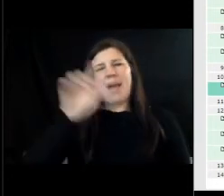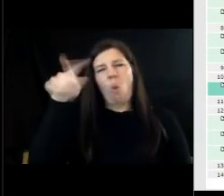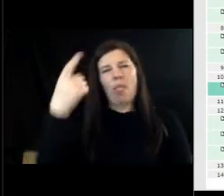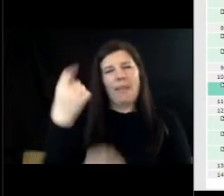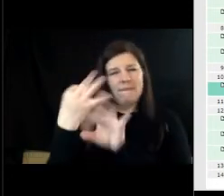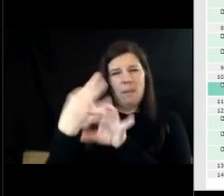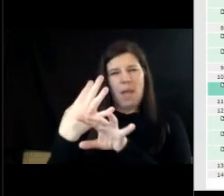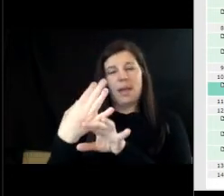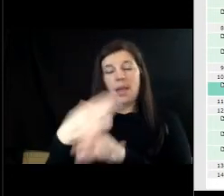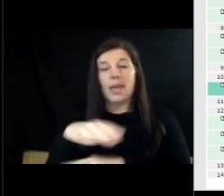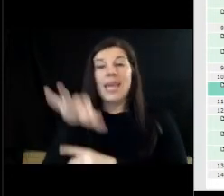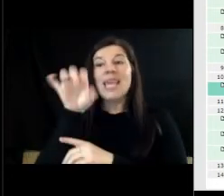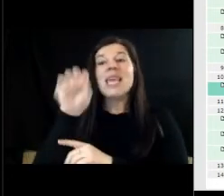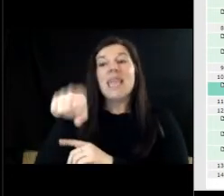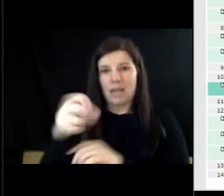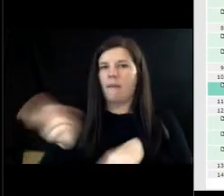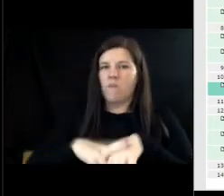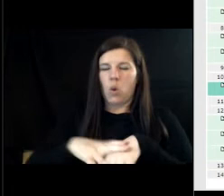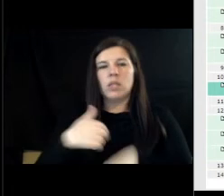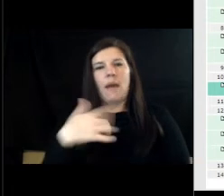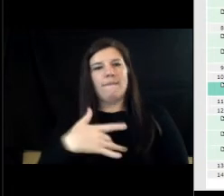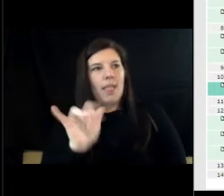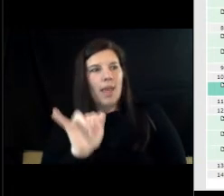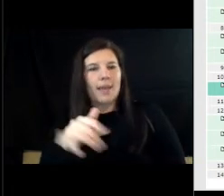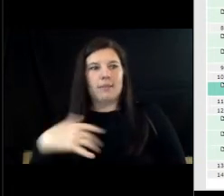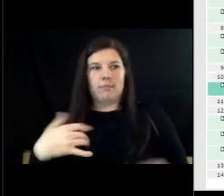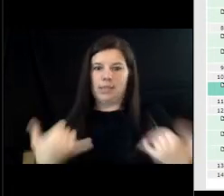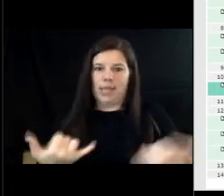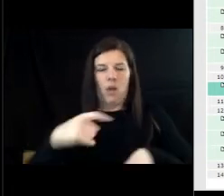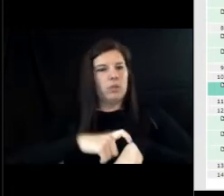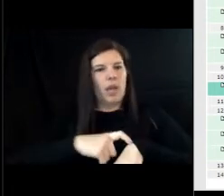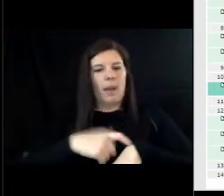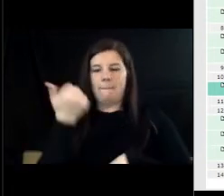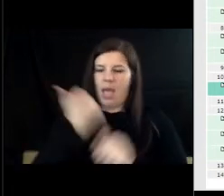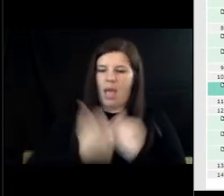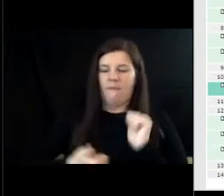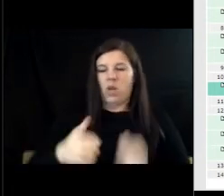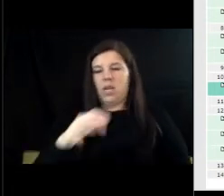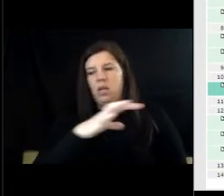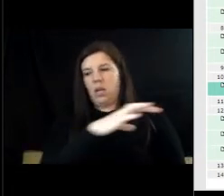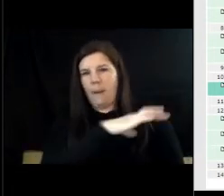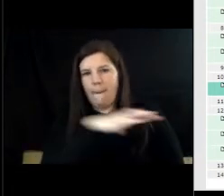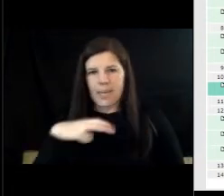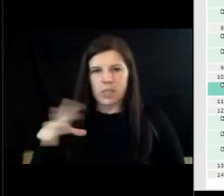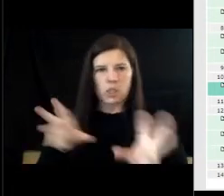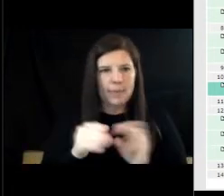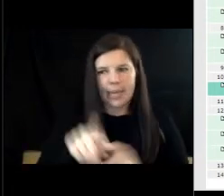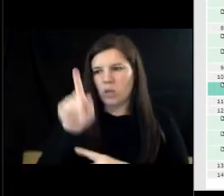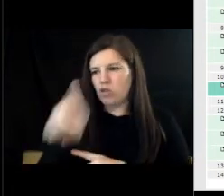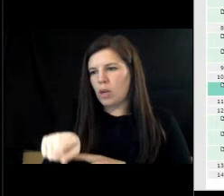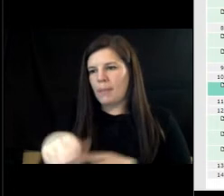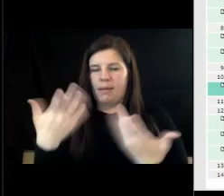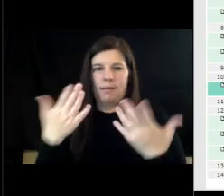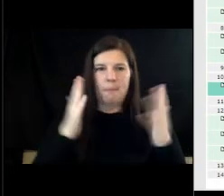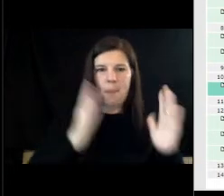that yes of course um i feel like it at this point at every commission meeting you should be prepared to come and